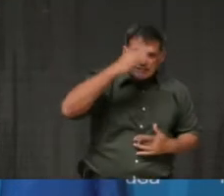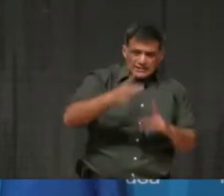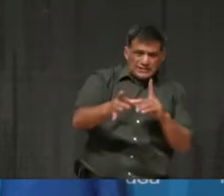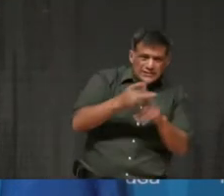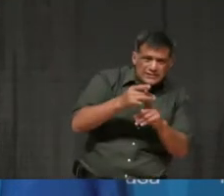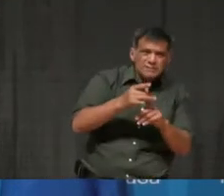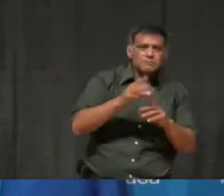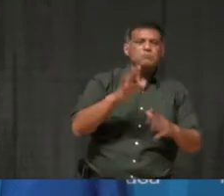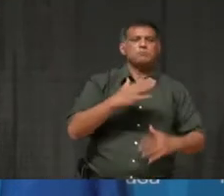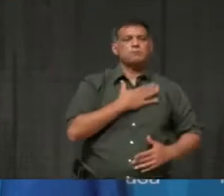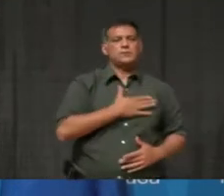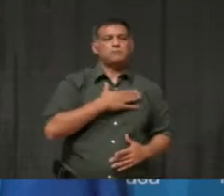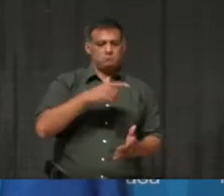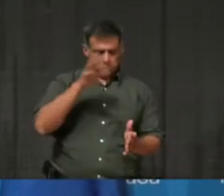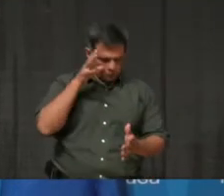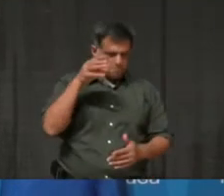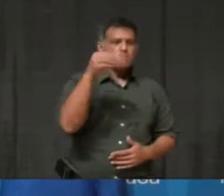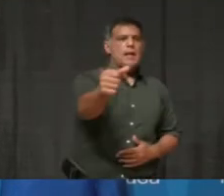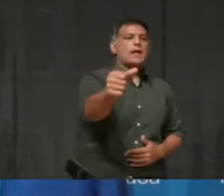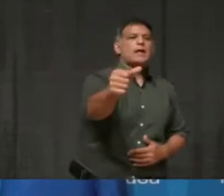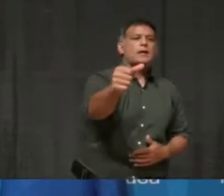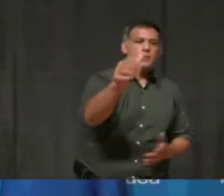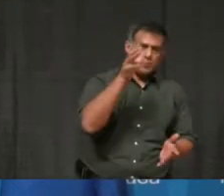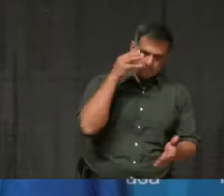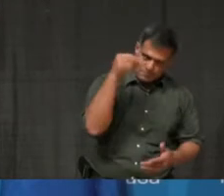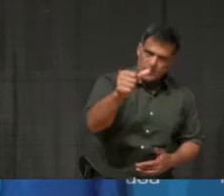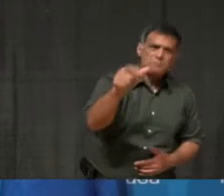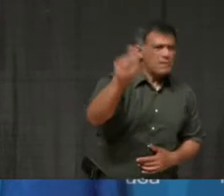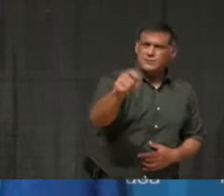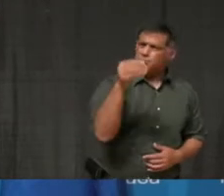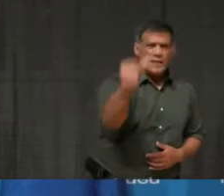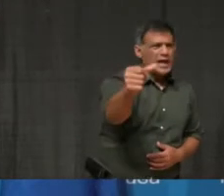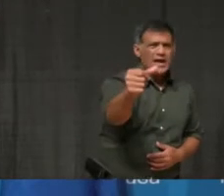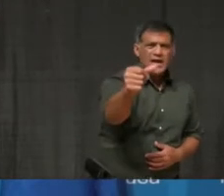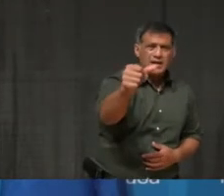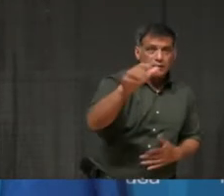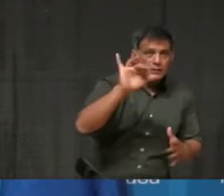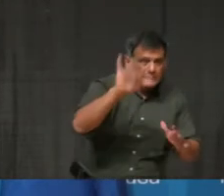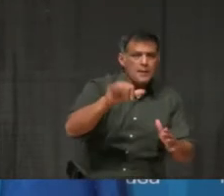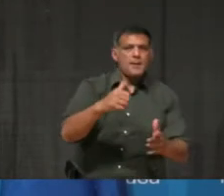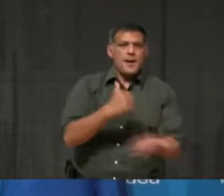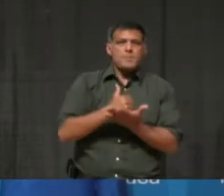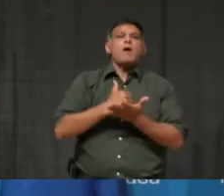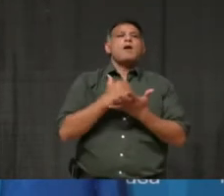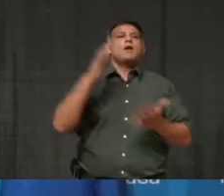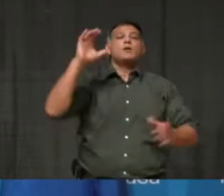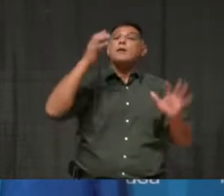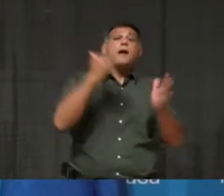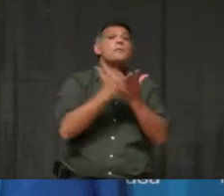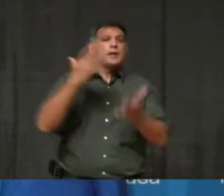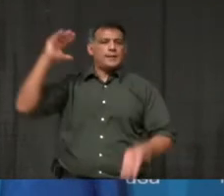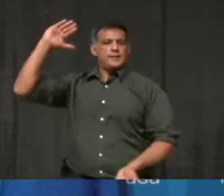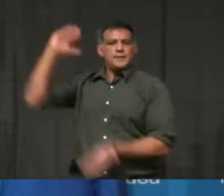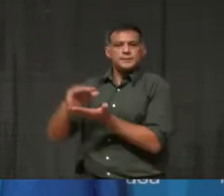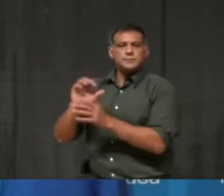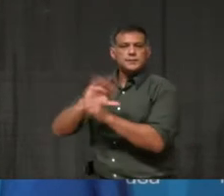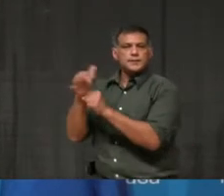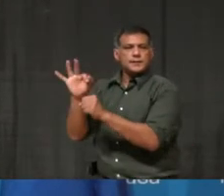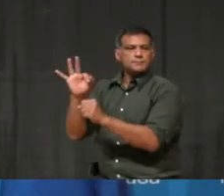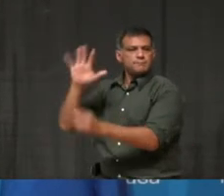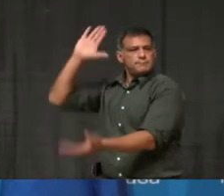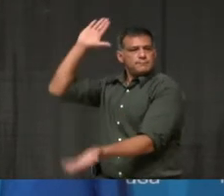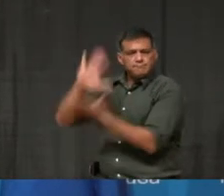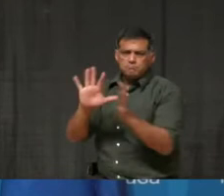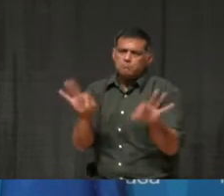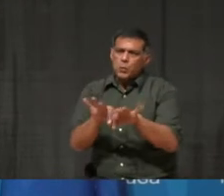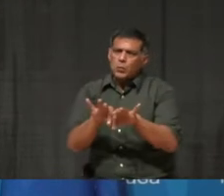And this is critical to helping us drive our numbers down. And with that, I'd now like to invite Dr. Lowe to